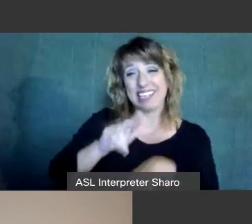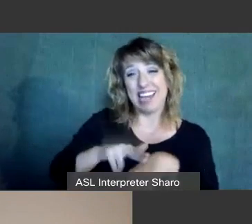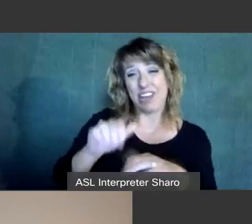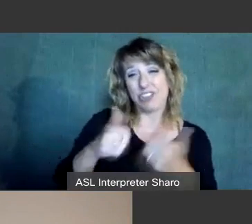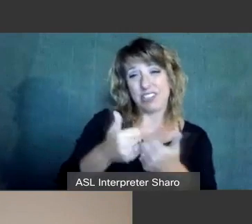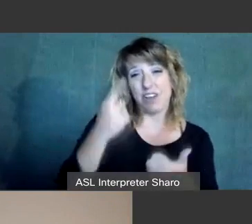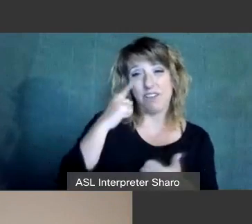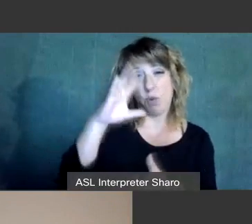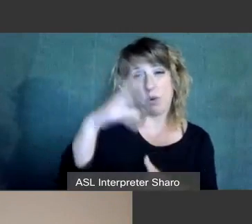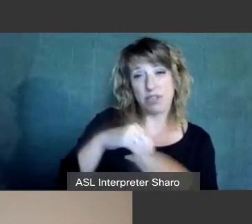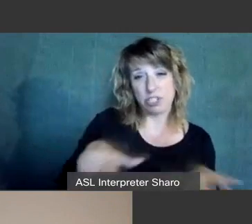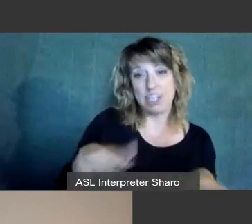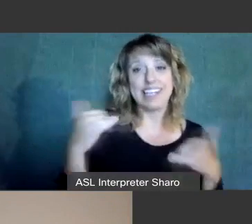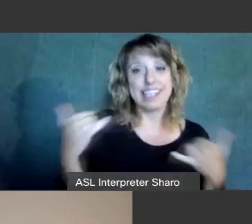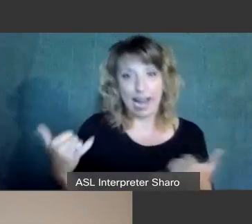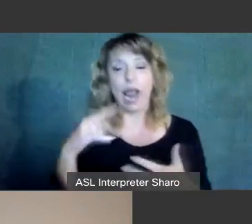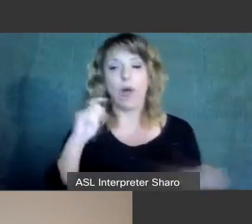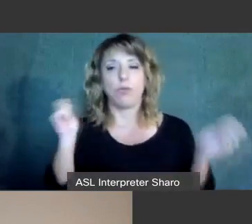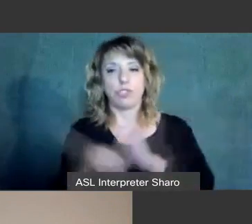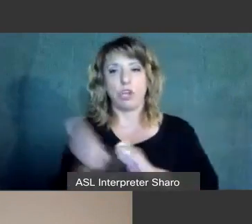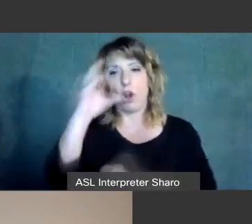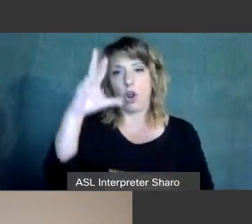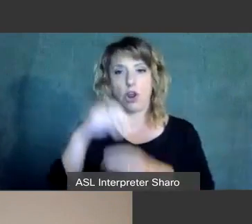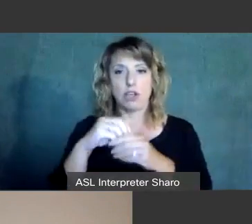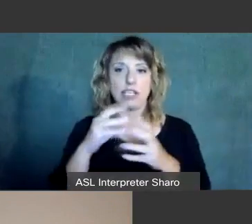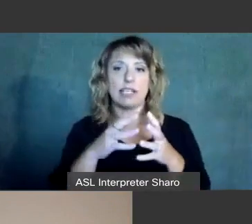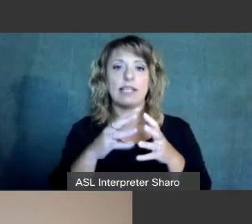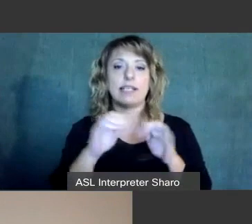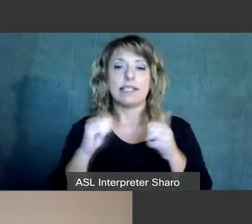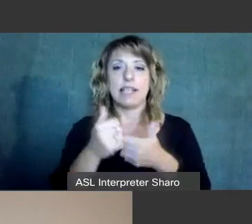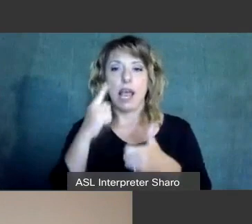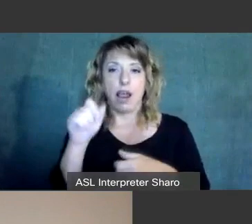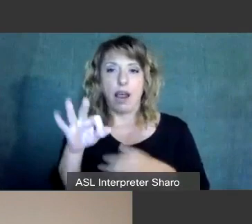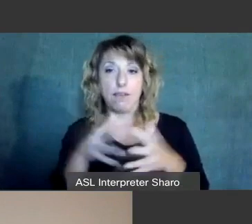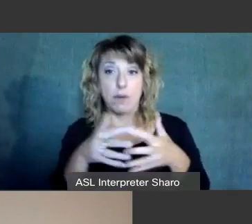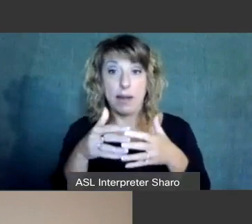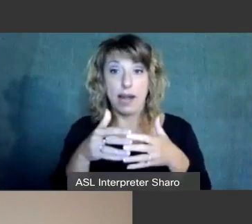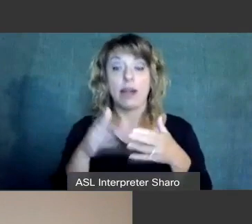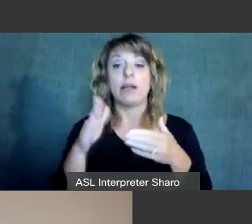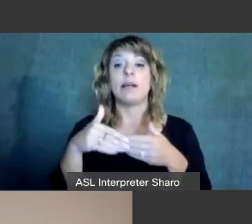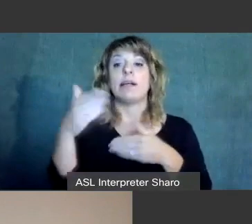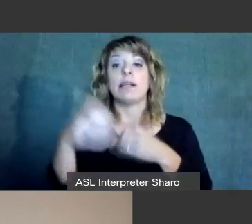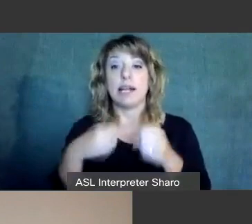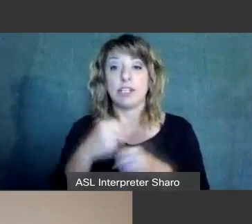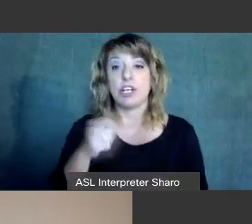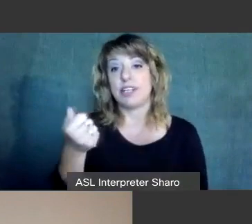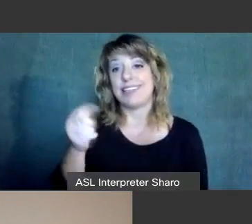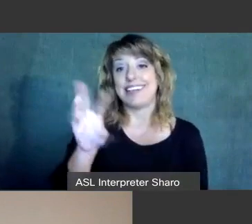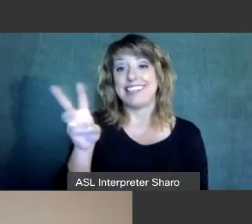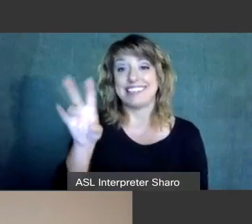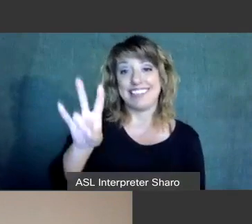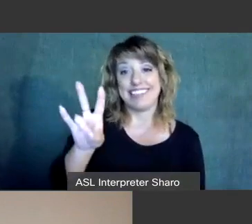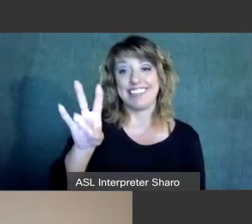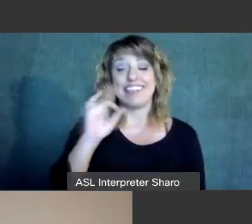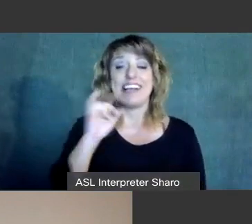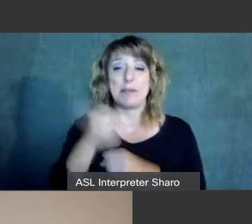changed to Autism Society of America back in the 90s. The following year, 1967, they created the